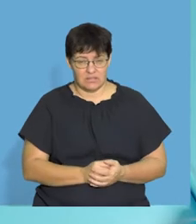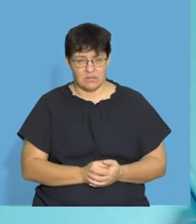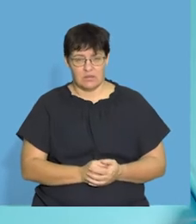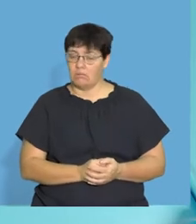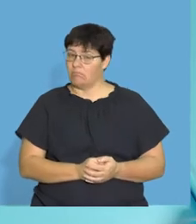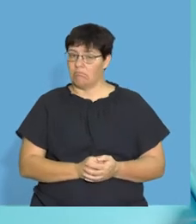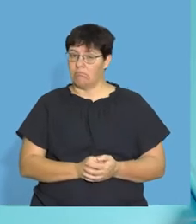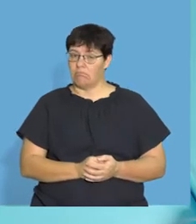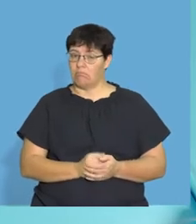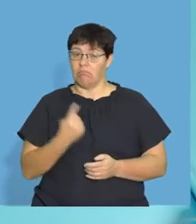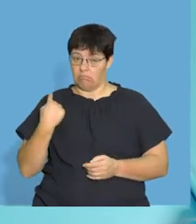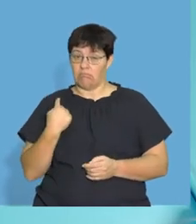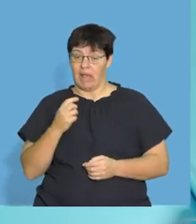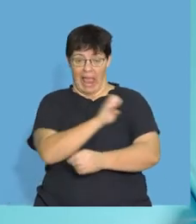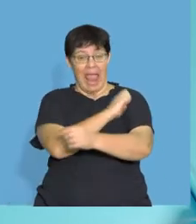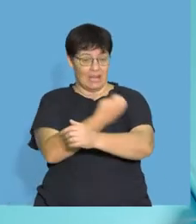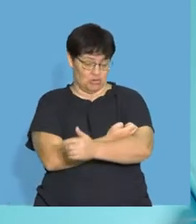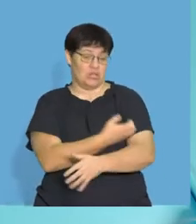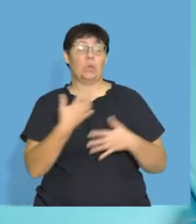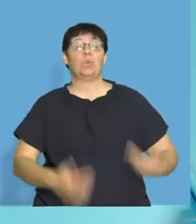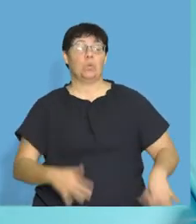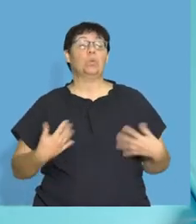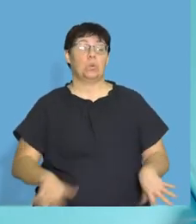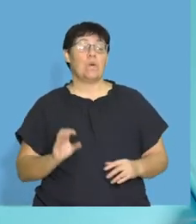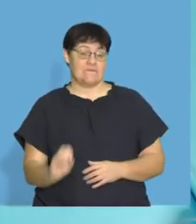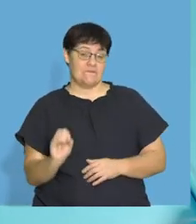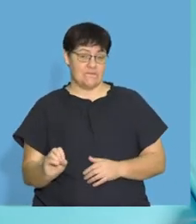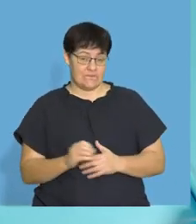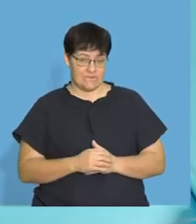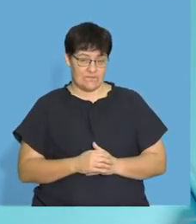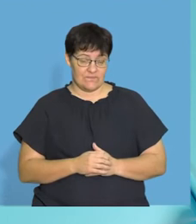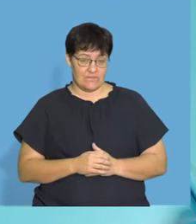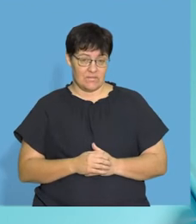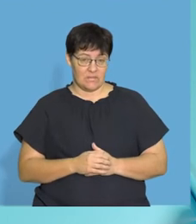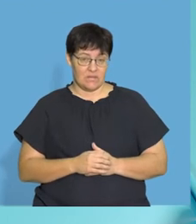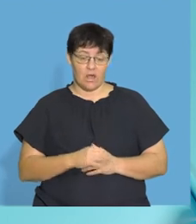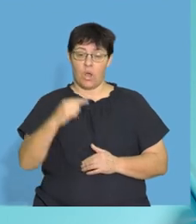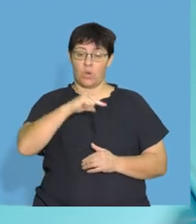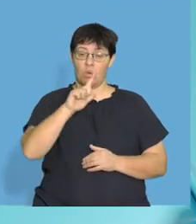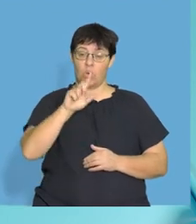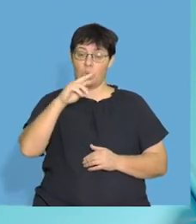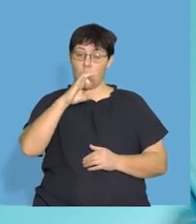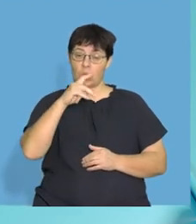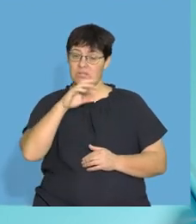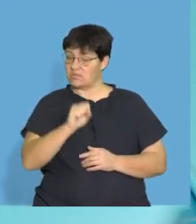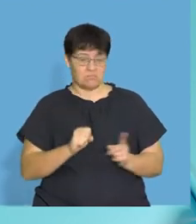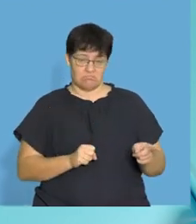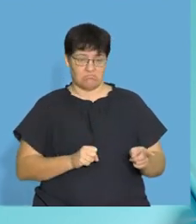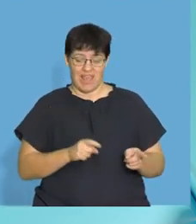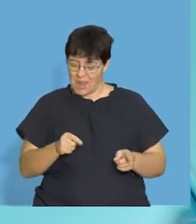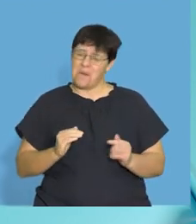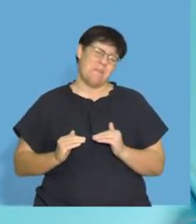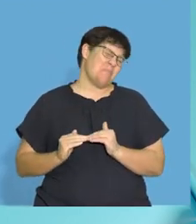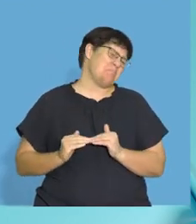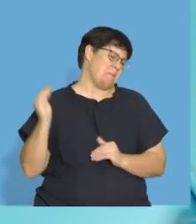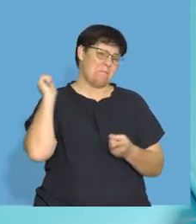It simply means, you know what? This has got a lot of energy, a lot of energy, far more than glucose, far